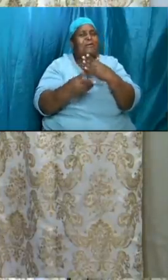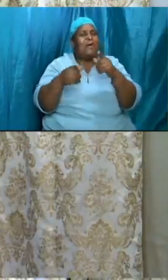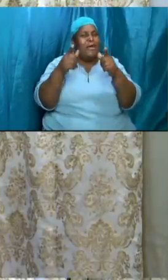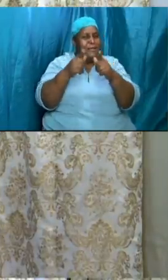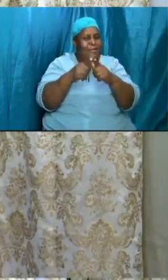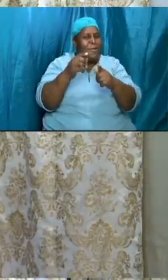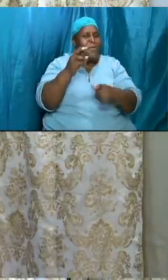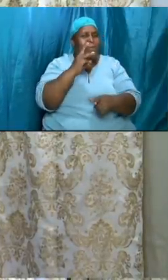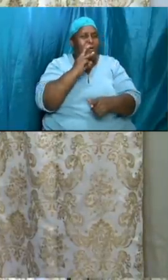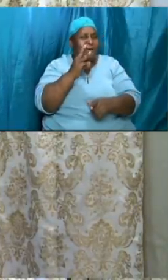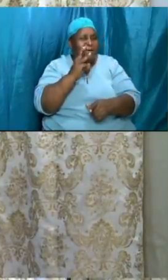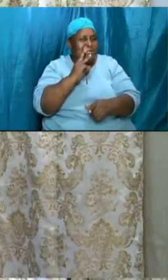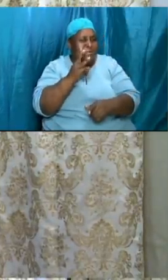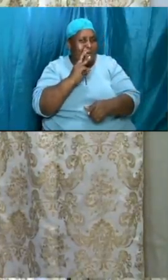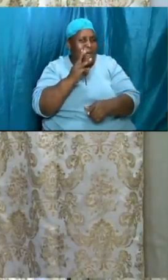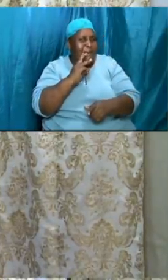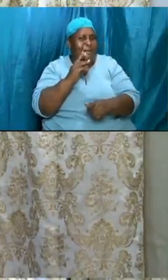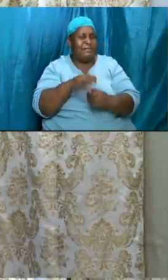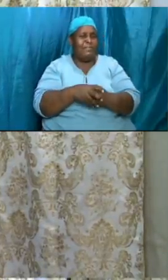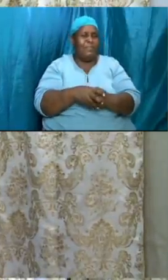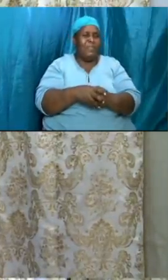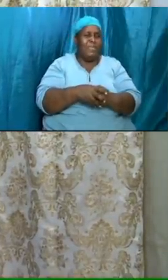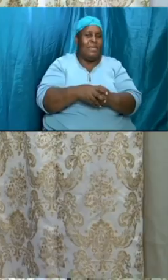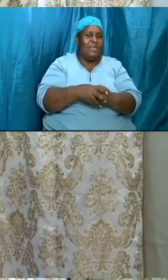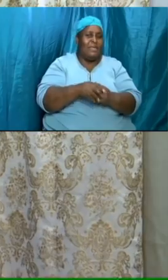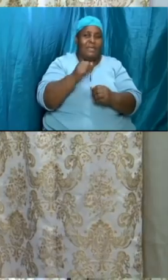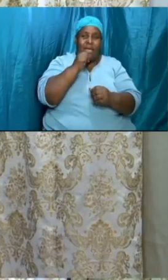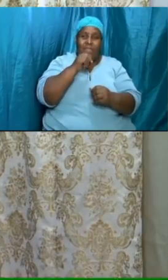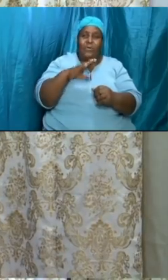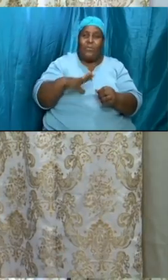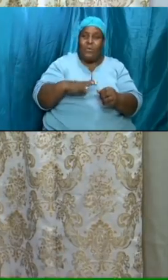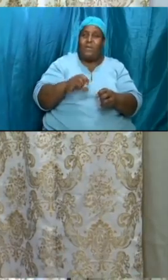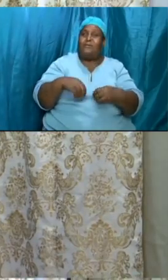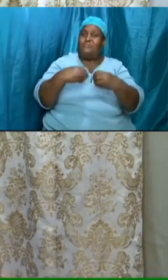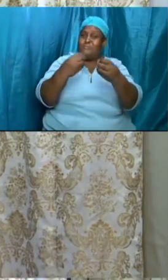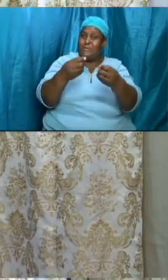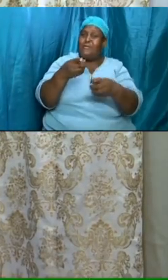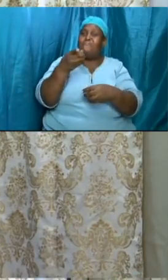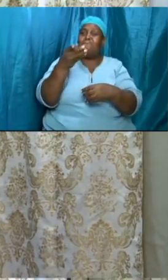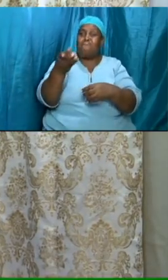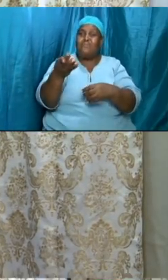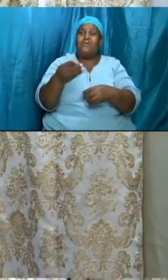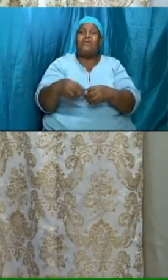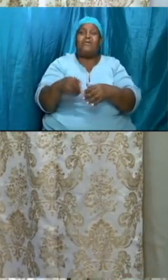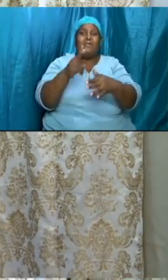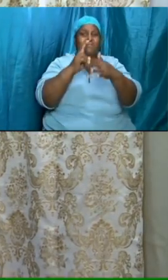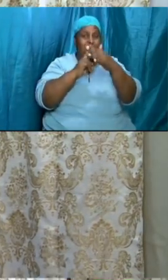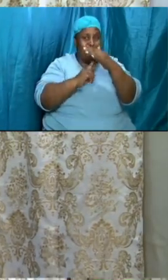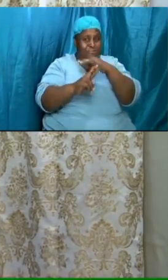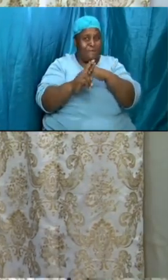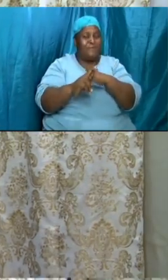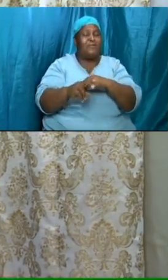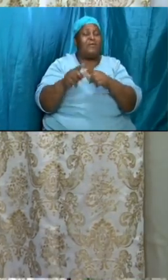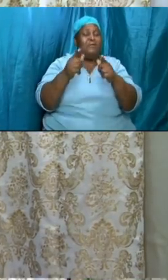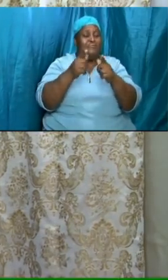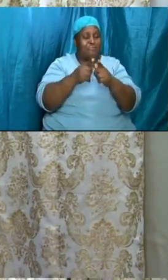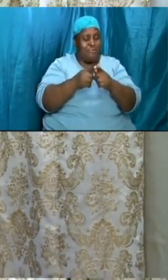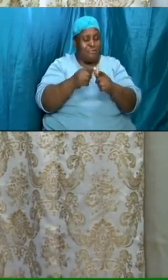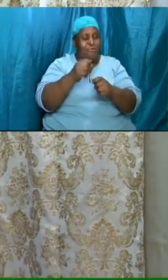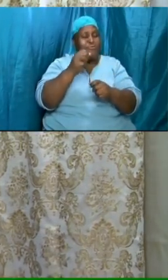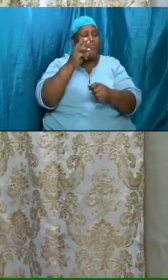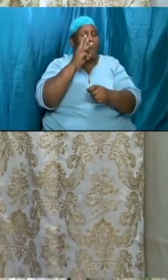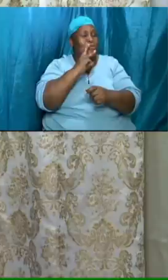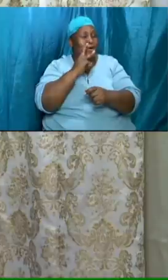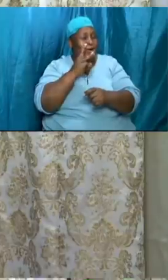yes and she gave him a little water a morsel of bread and that